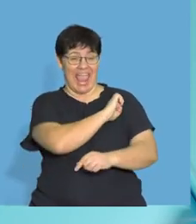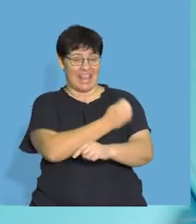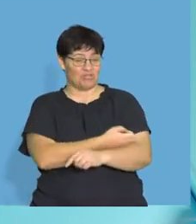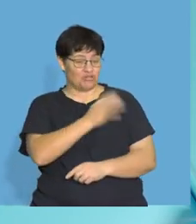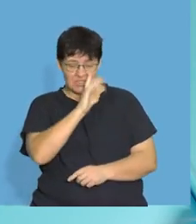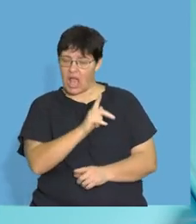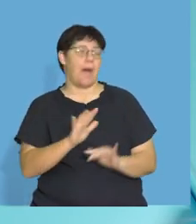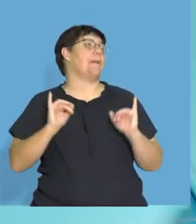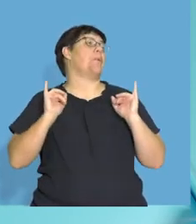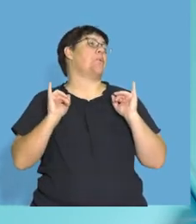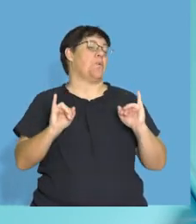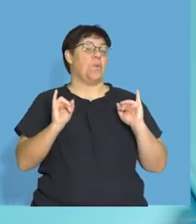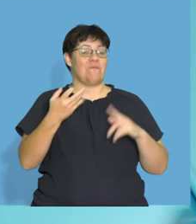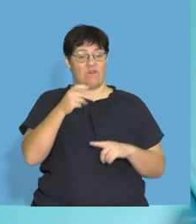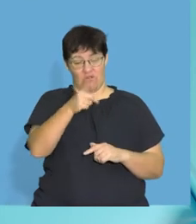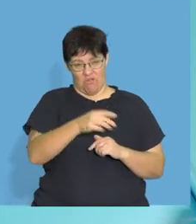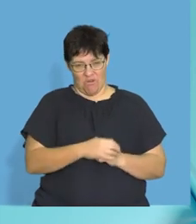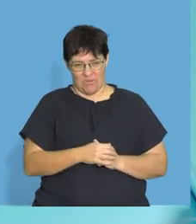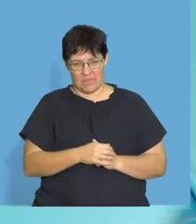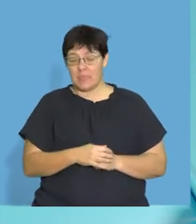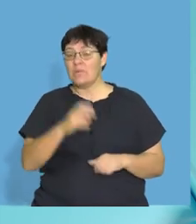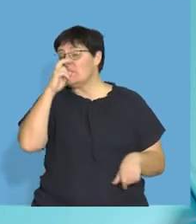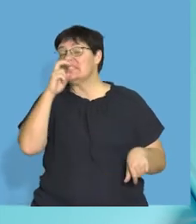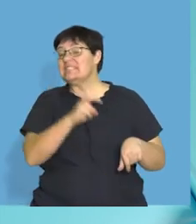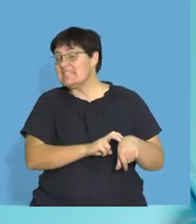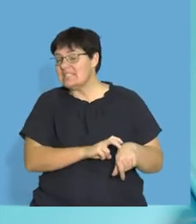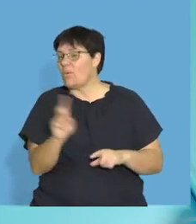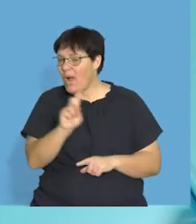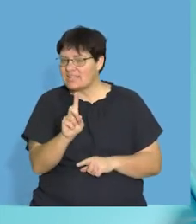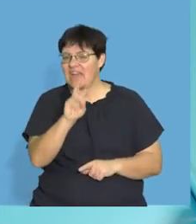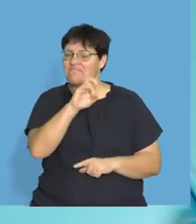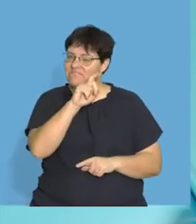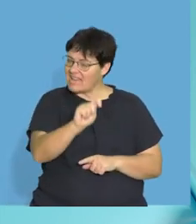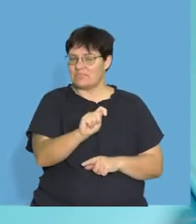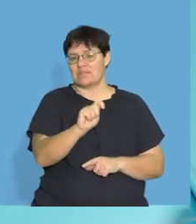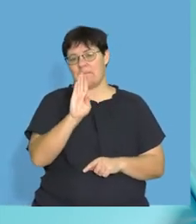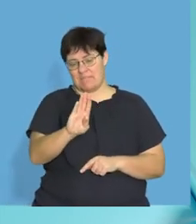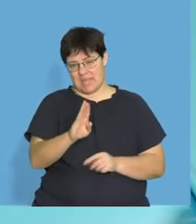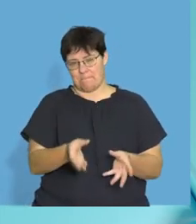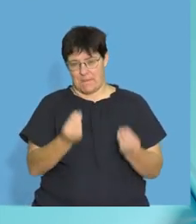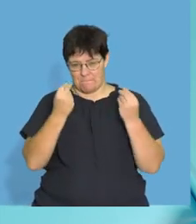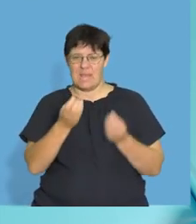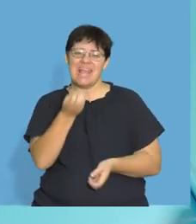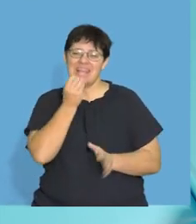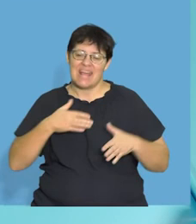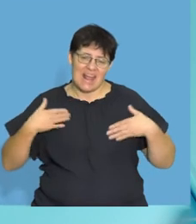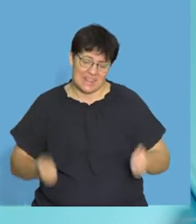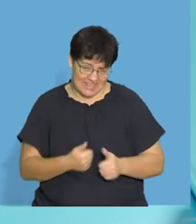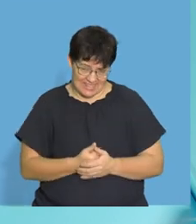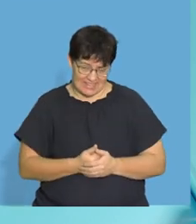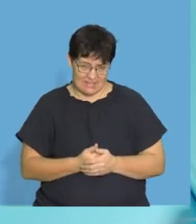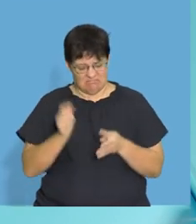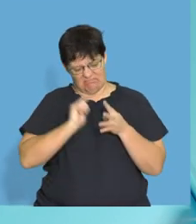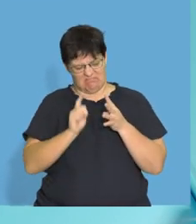no, no, no, right? You need to start getting more vitamin B, right? Healthy eating, not all this, these